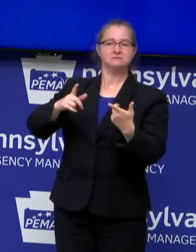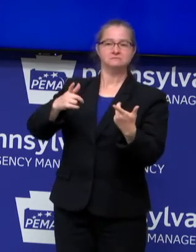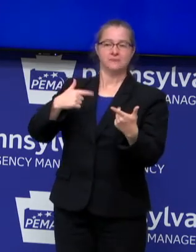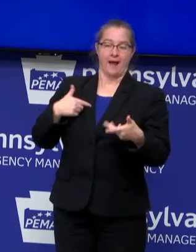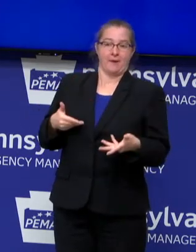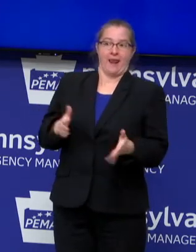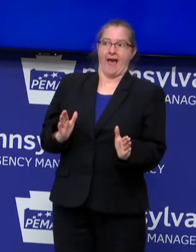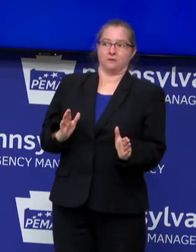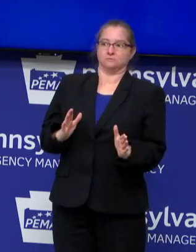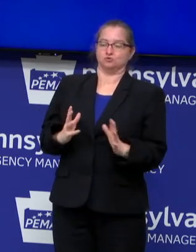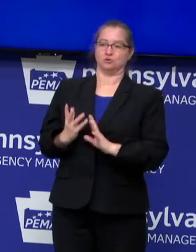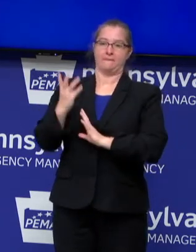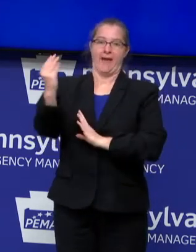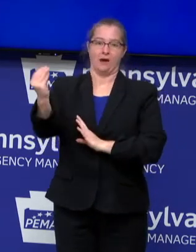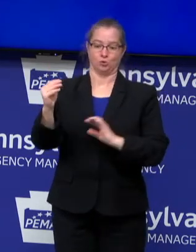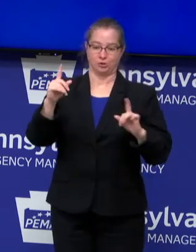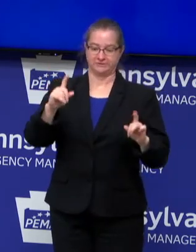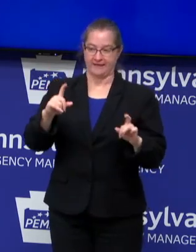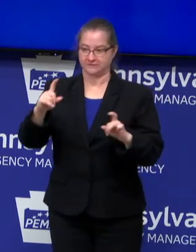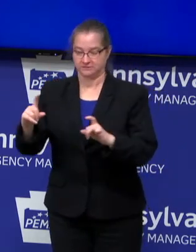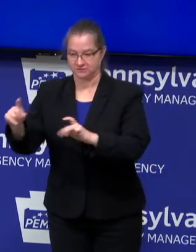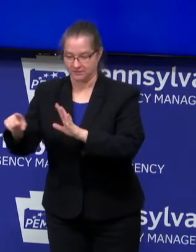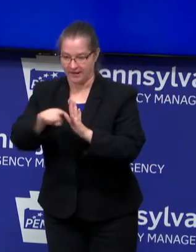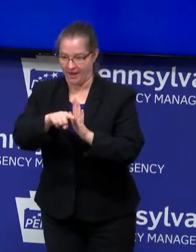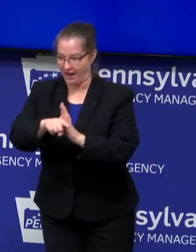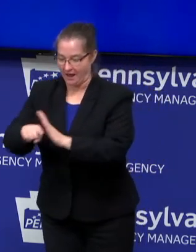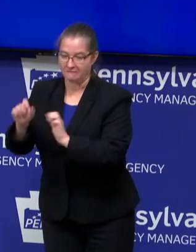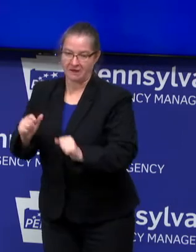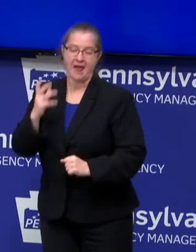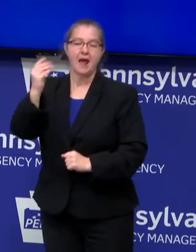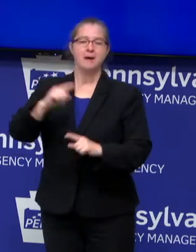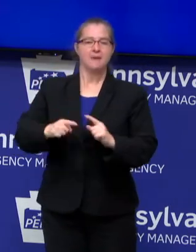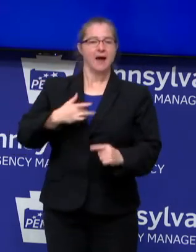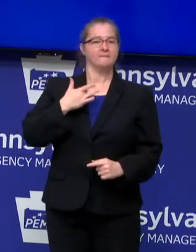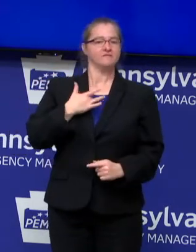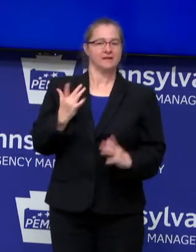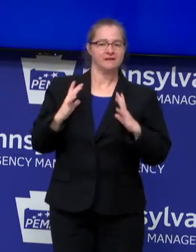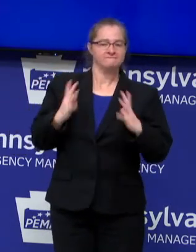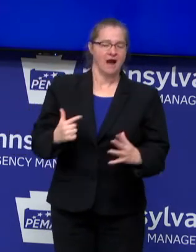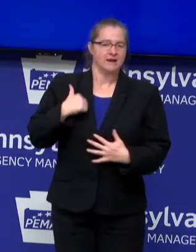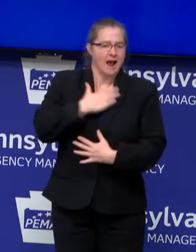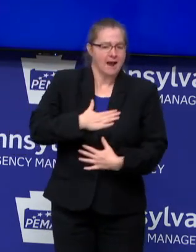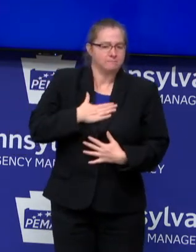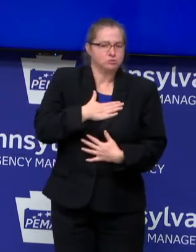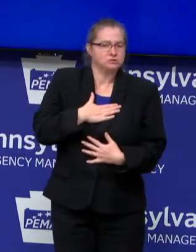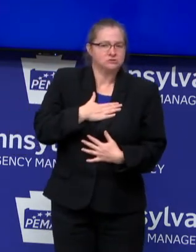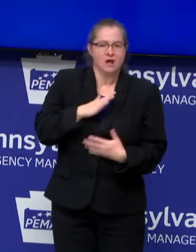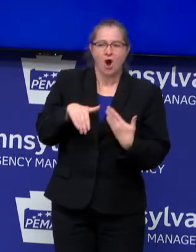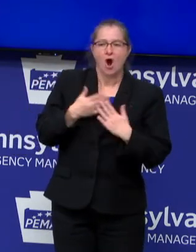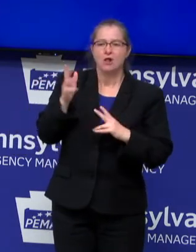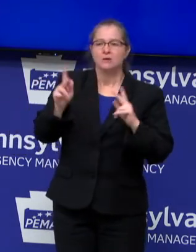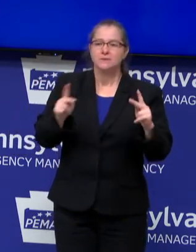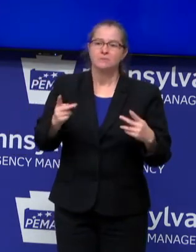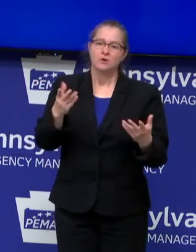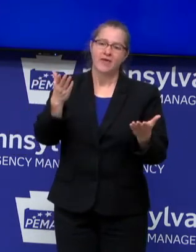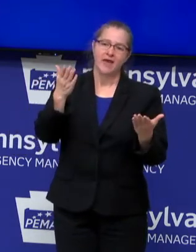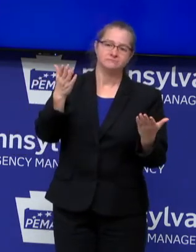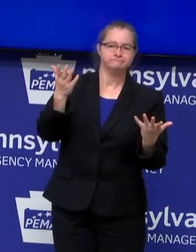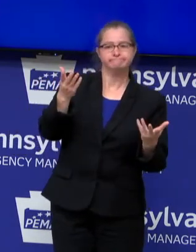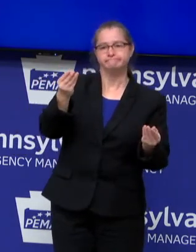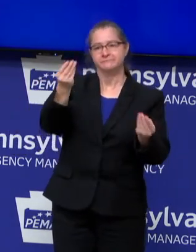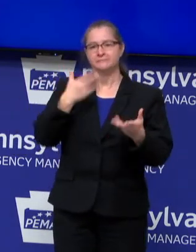allowed to come out or test out of it. But I'm feeling fine. And I appreciate all the well wishes that I've gotten from everybody.